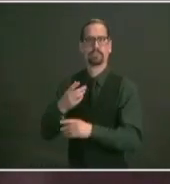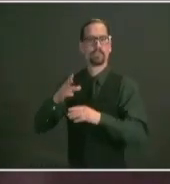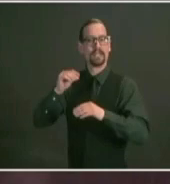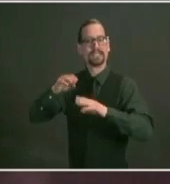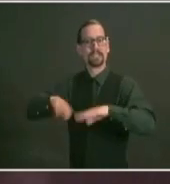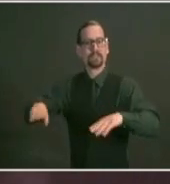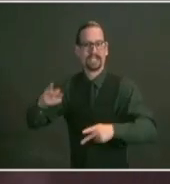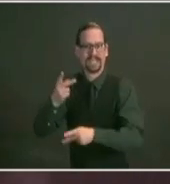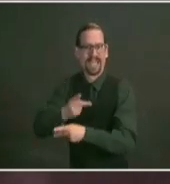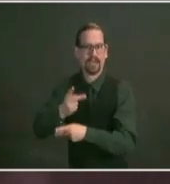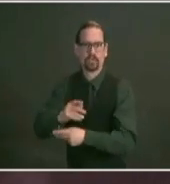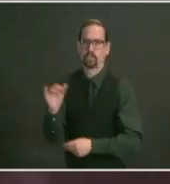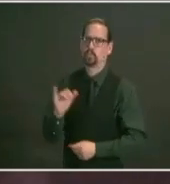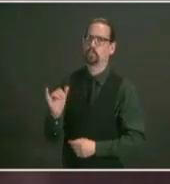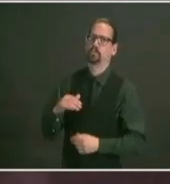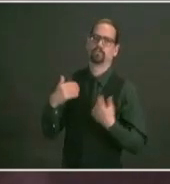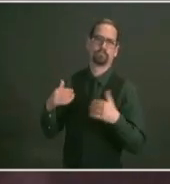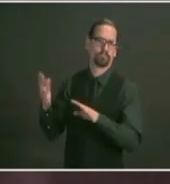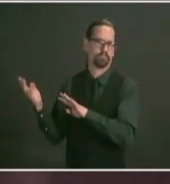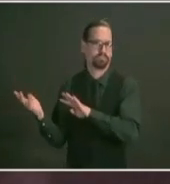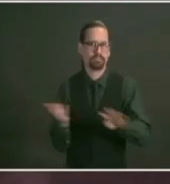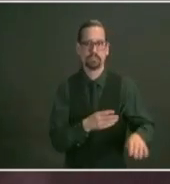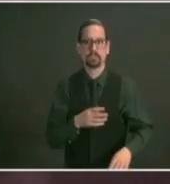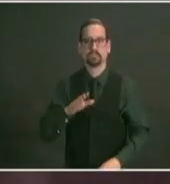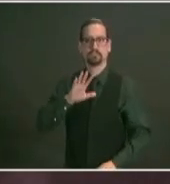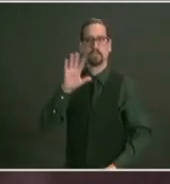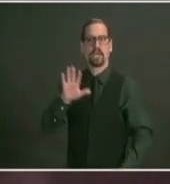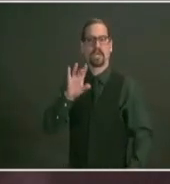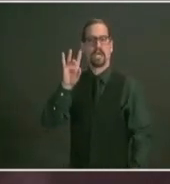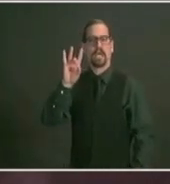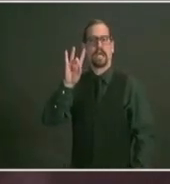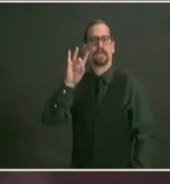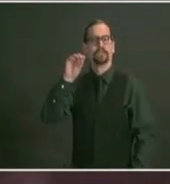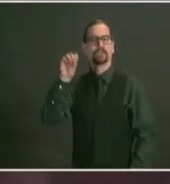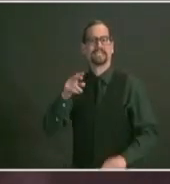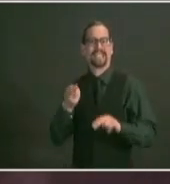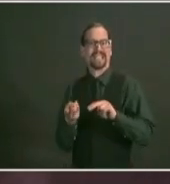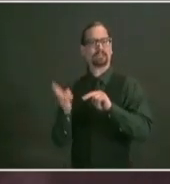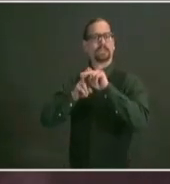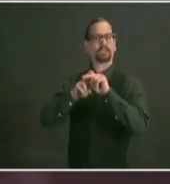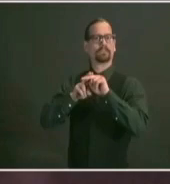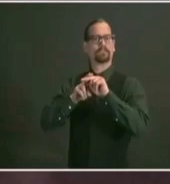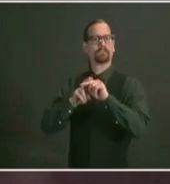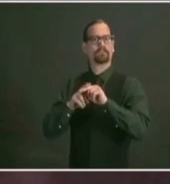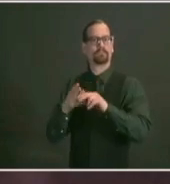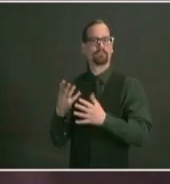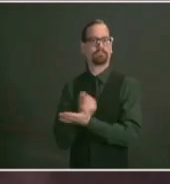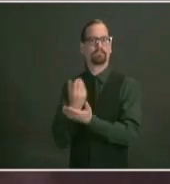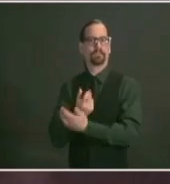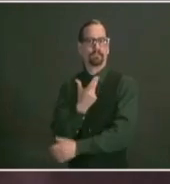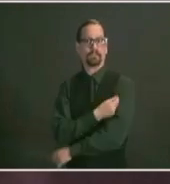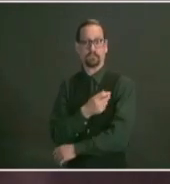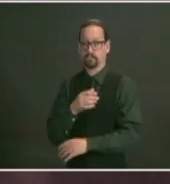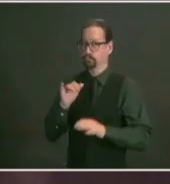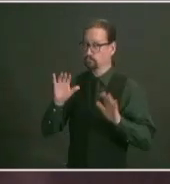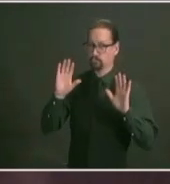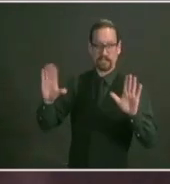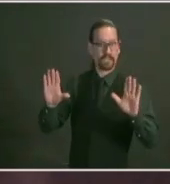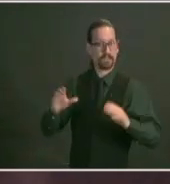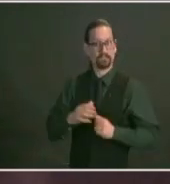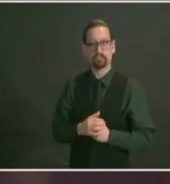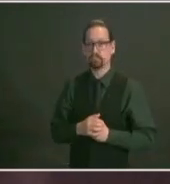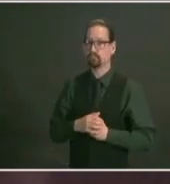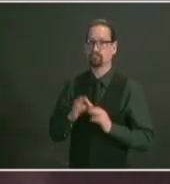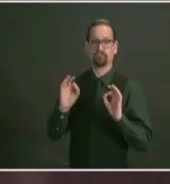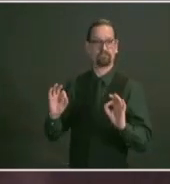child care workers we've seen an 80 percent uptake uh so far that have been vaccinated or are scheduled to be vaccinated